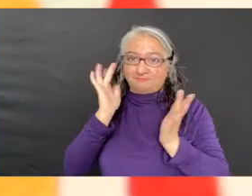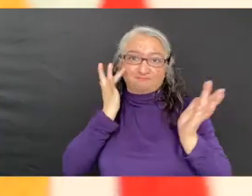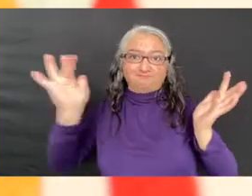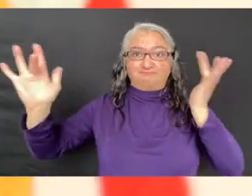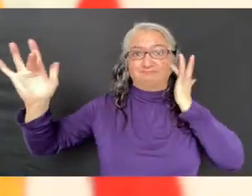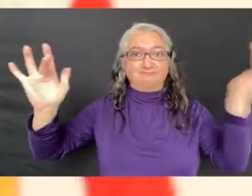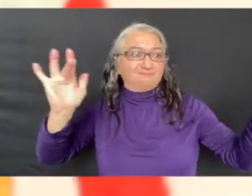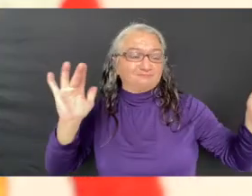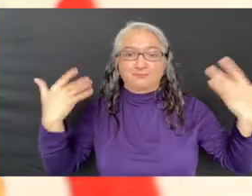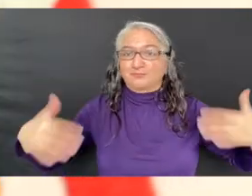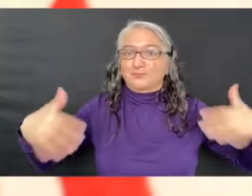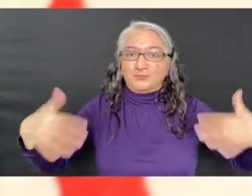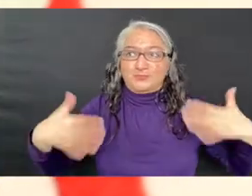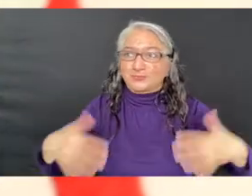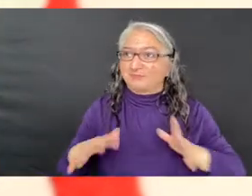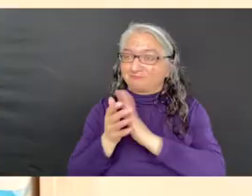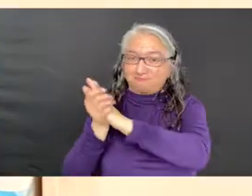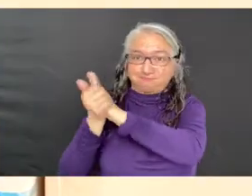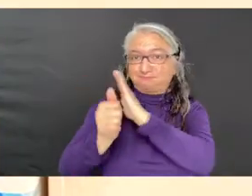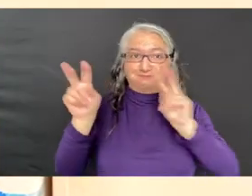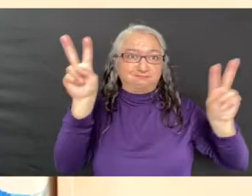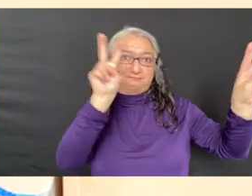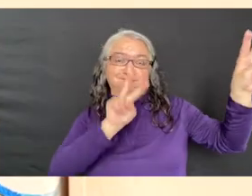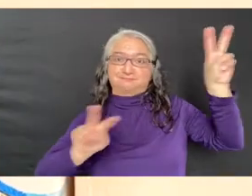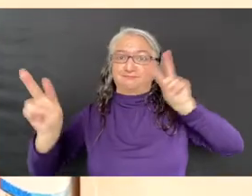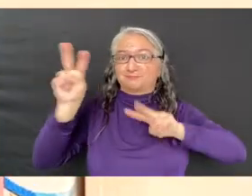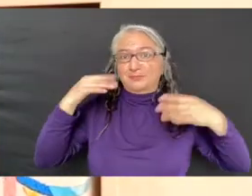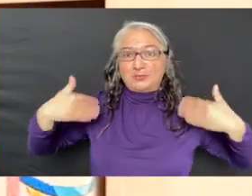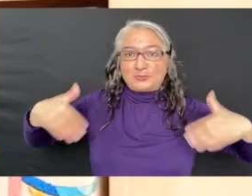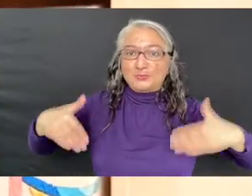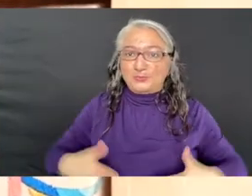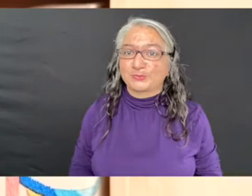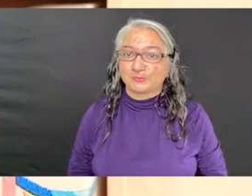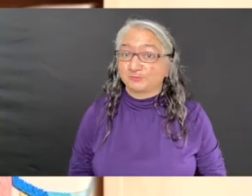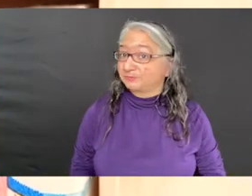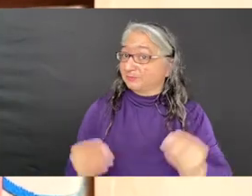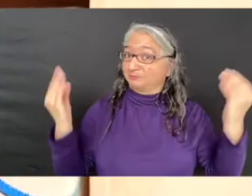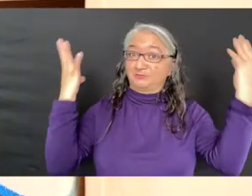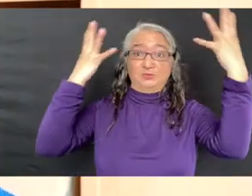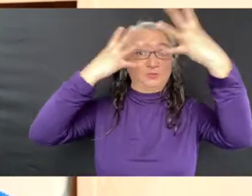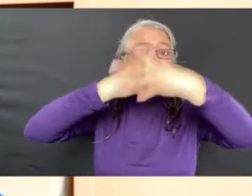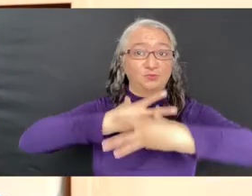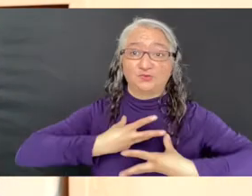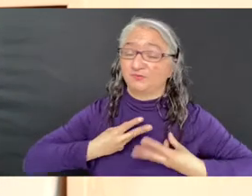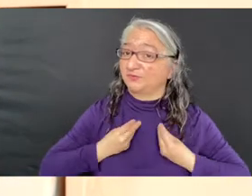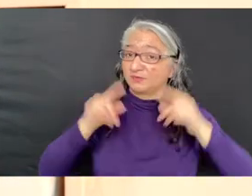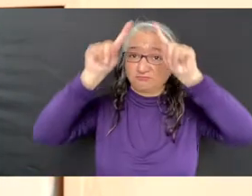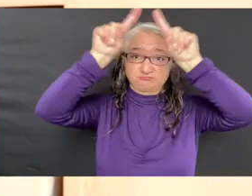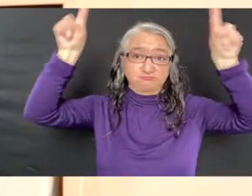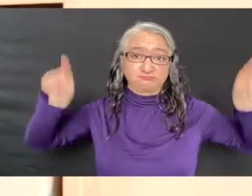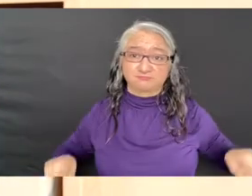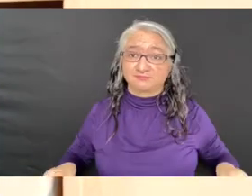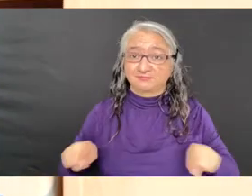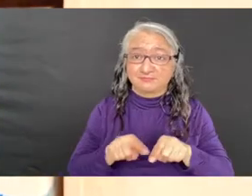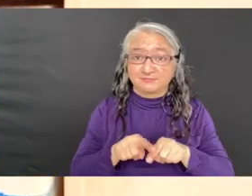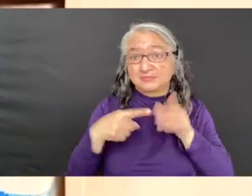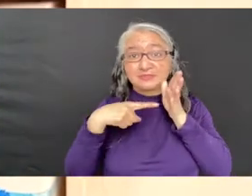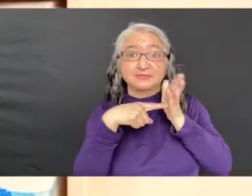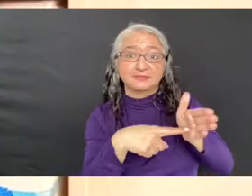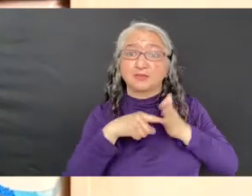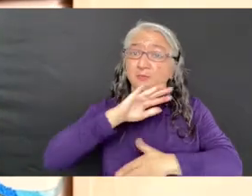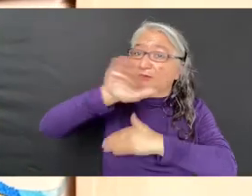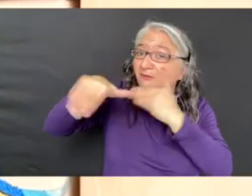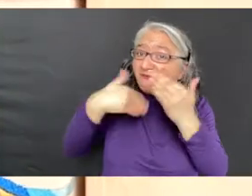draw the eye across the canvas. This beautiful little piece illustrates many of the techniques that Iwasaki